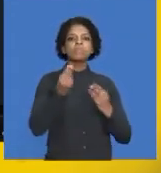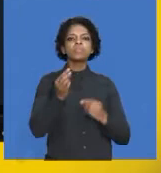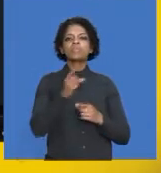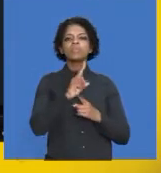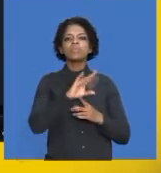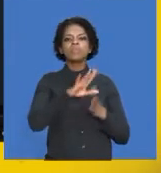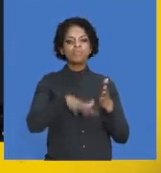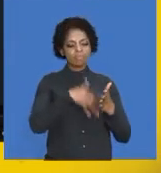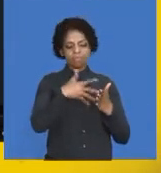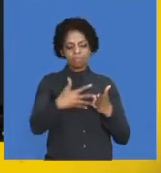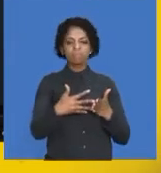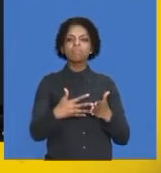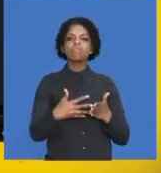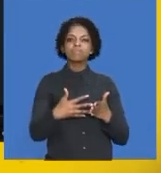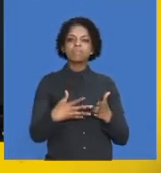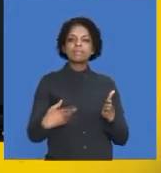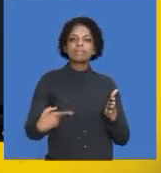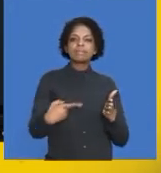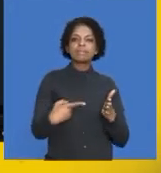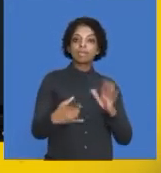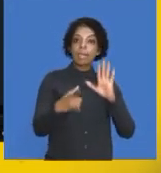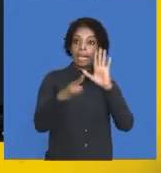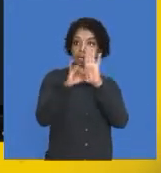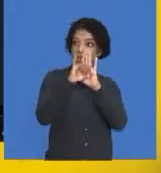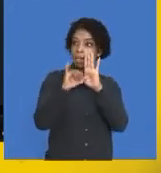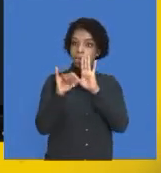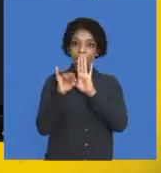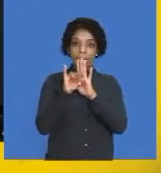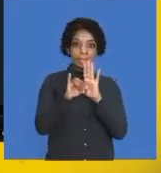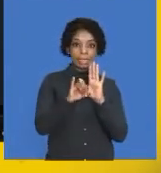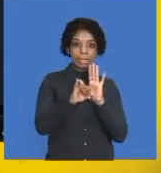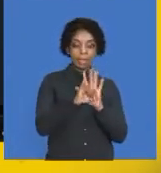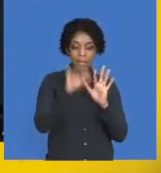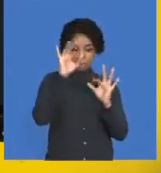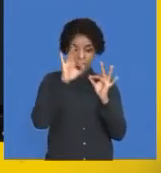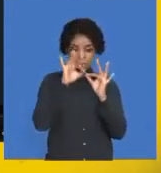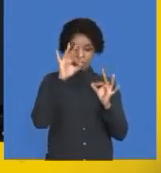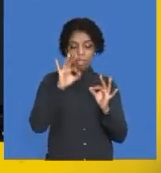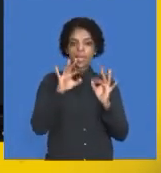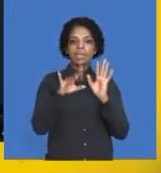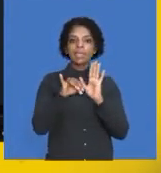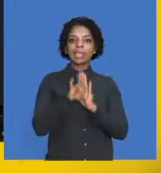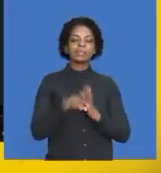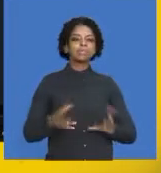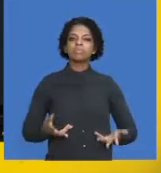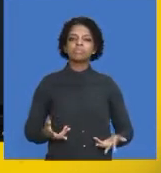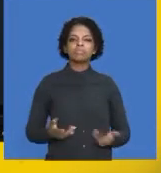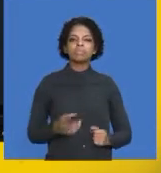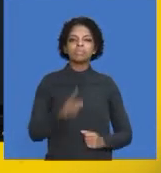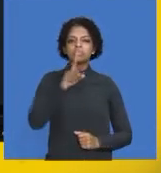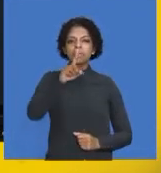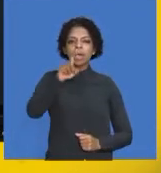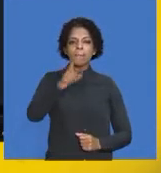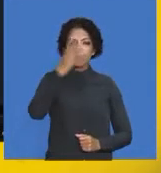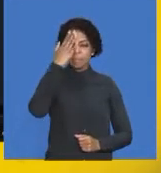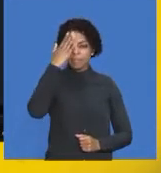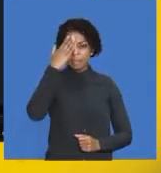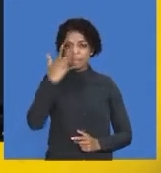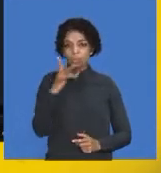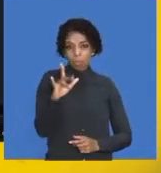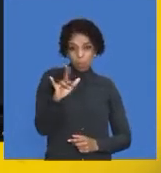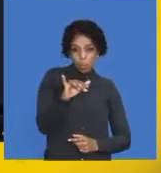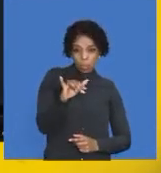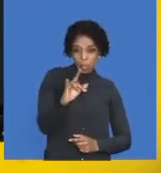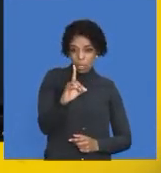sheet will not identify the particular indicator for you. You need to know which one to use and also the